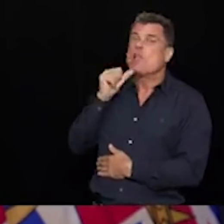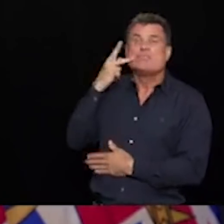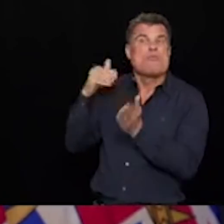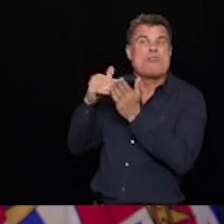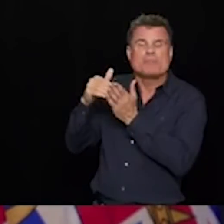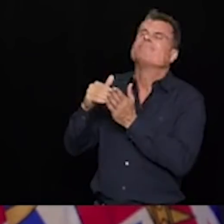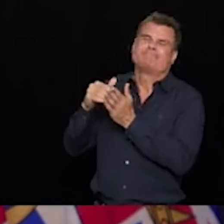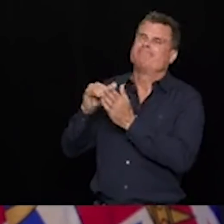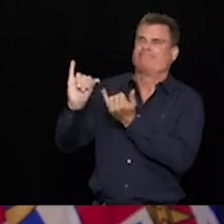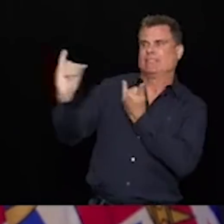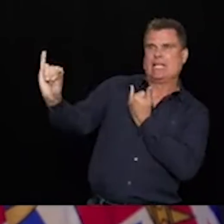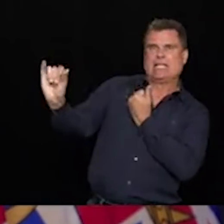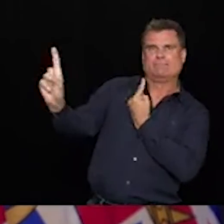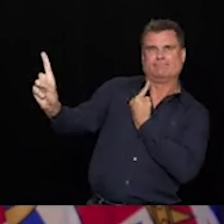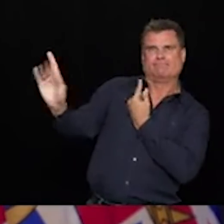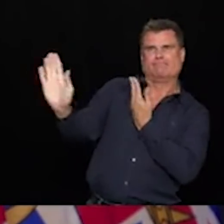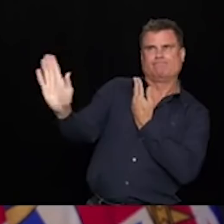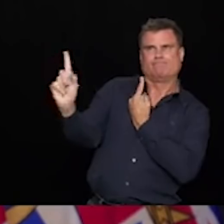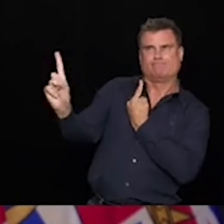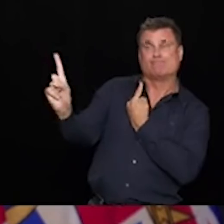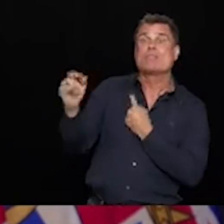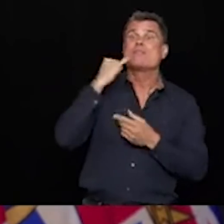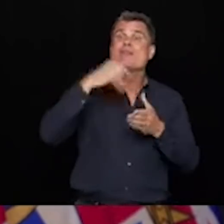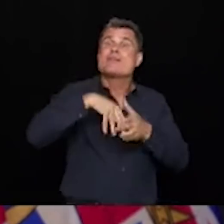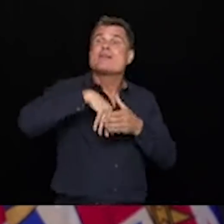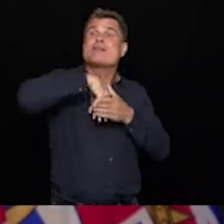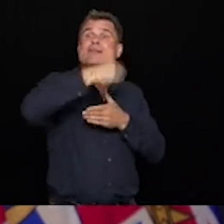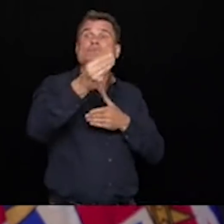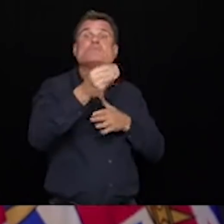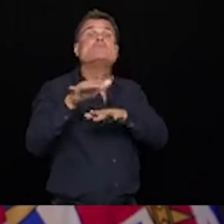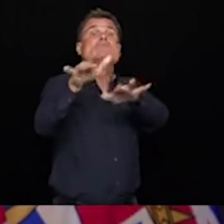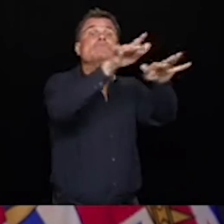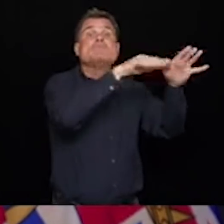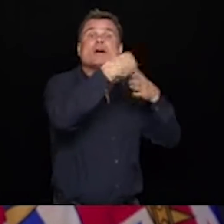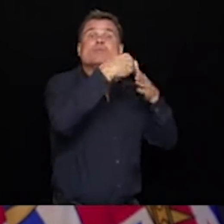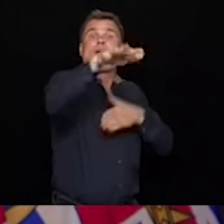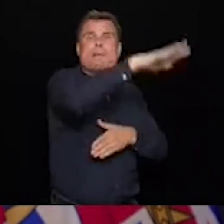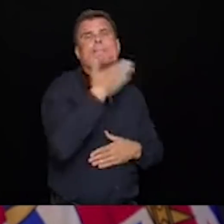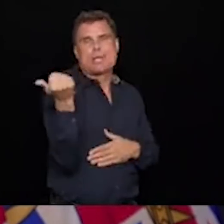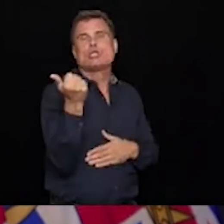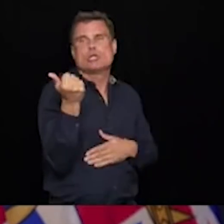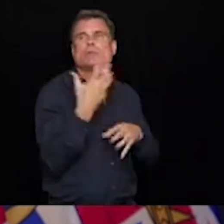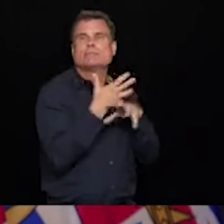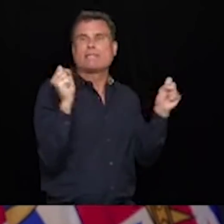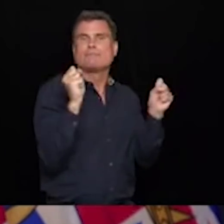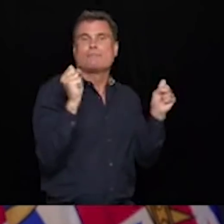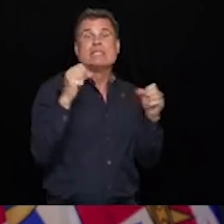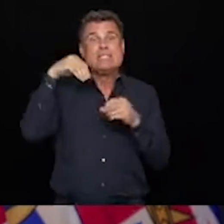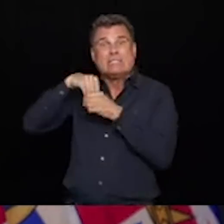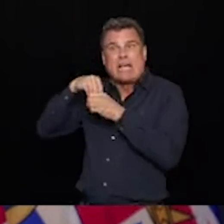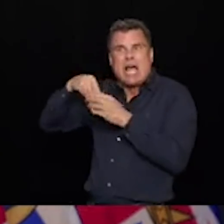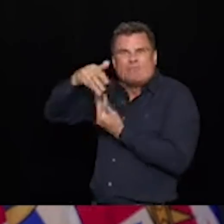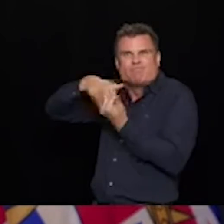And if you're outside, it's less risky than being inside. If you're inside and you can't maintain those two metres, that's where